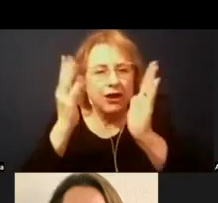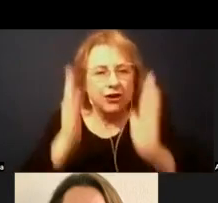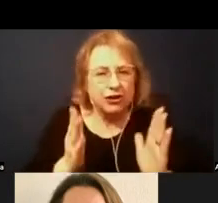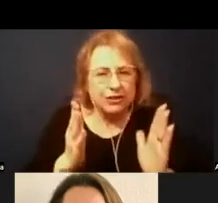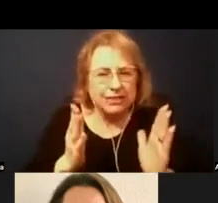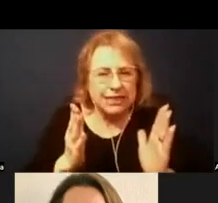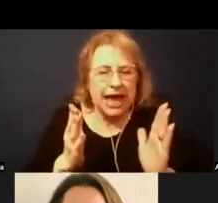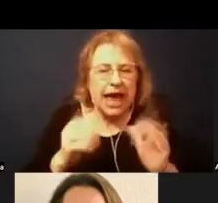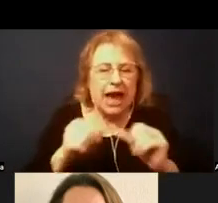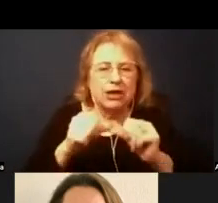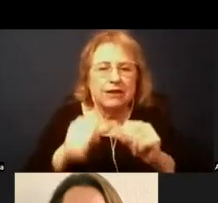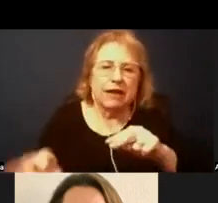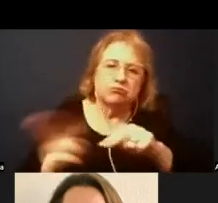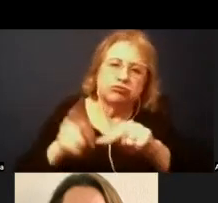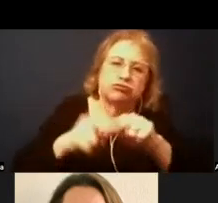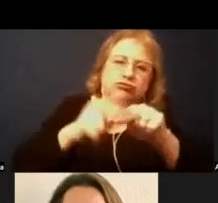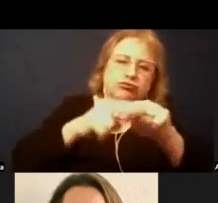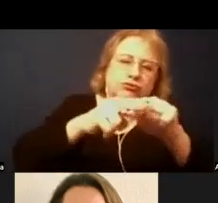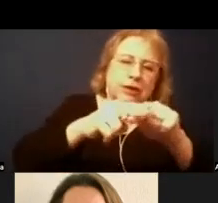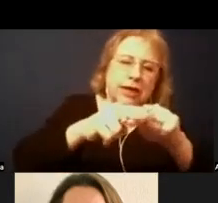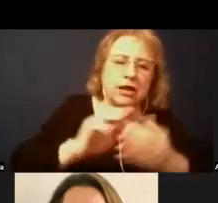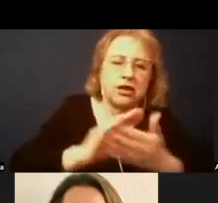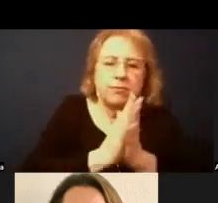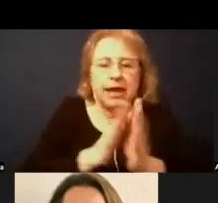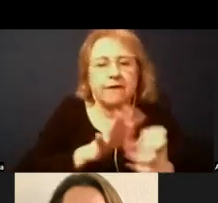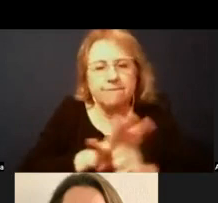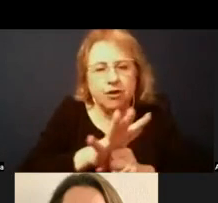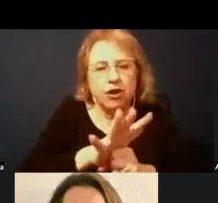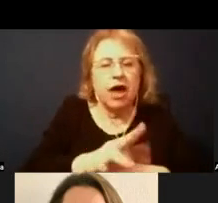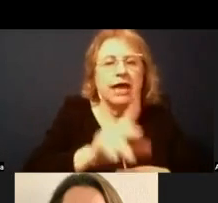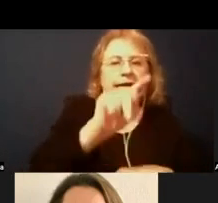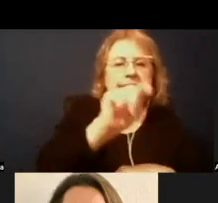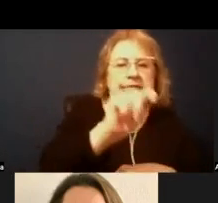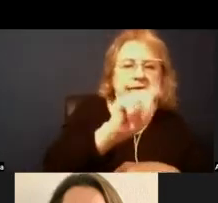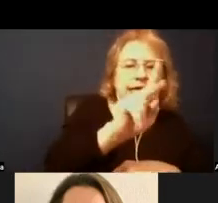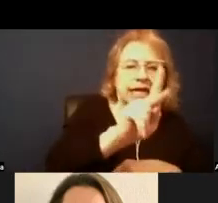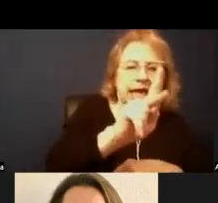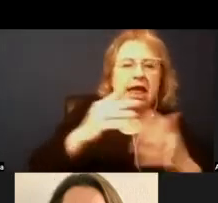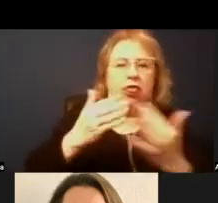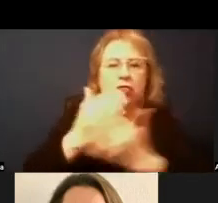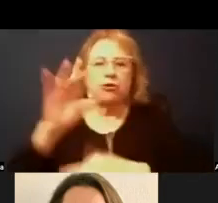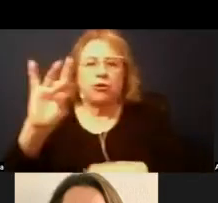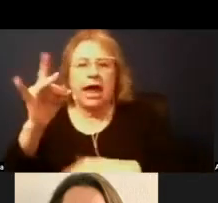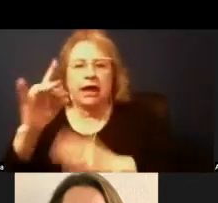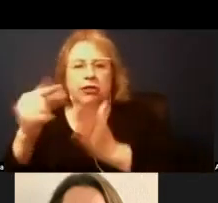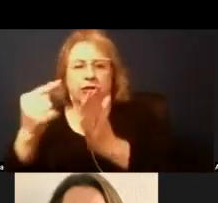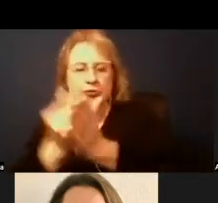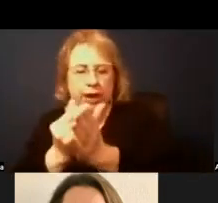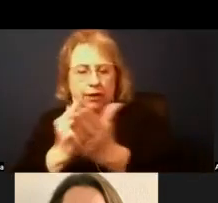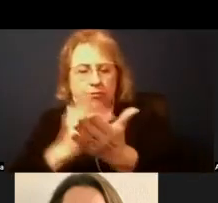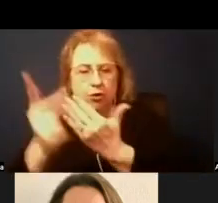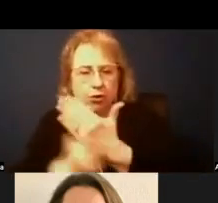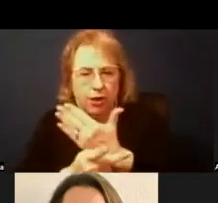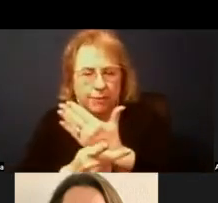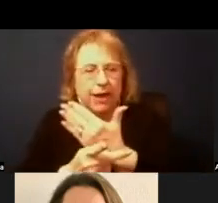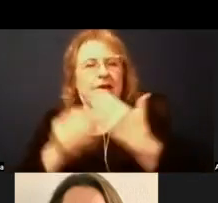expansion to become a full on TK eight program so just really grateful to this board for your trust and belief in our community and